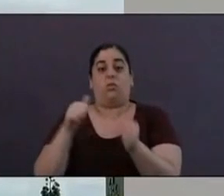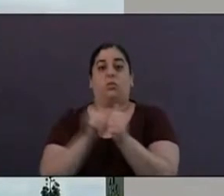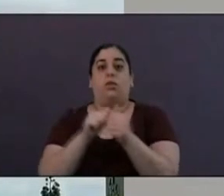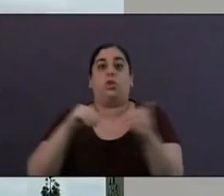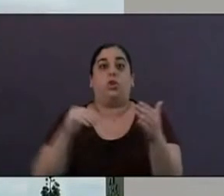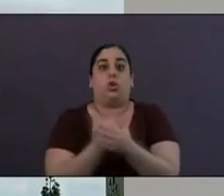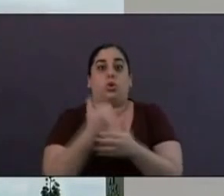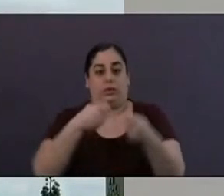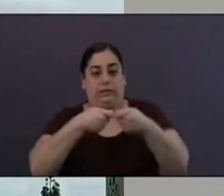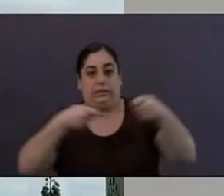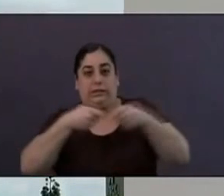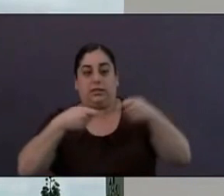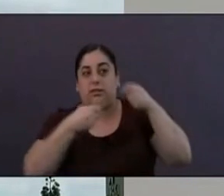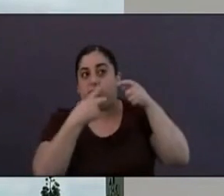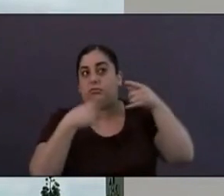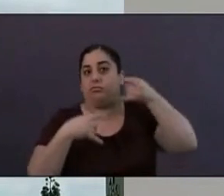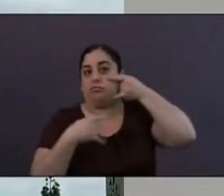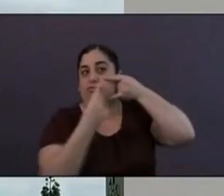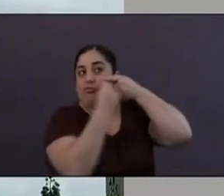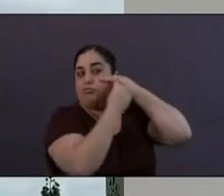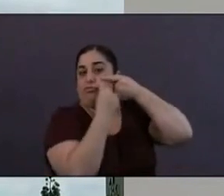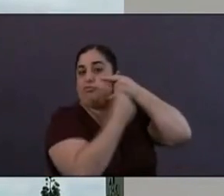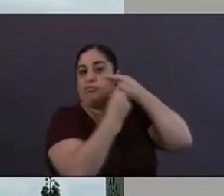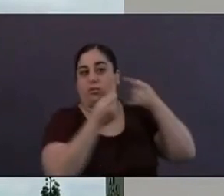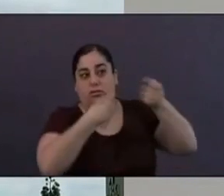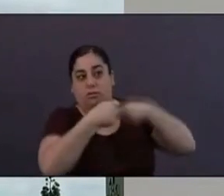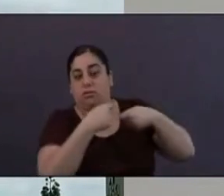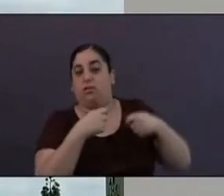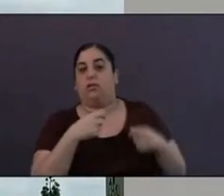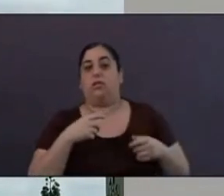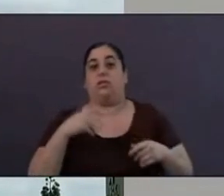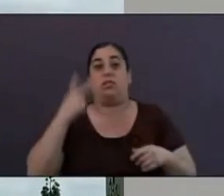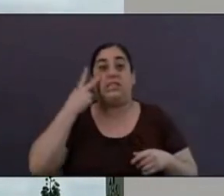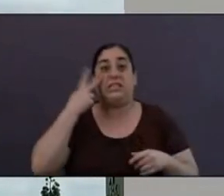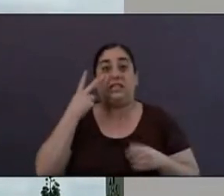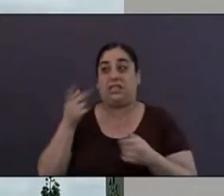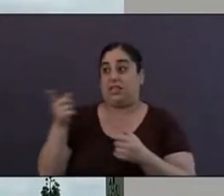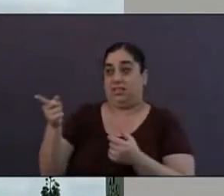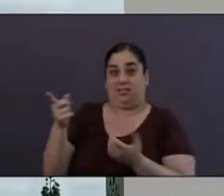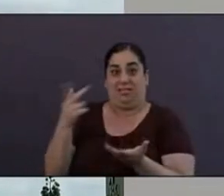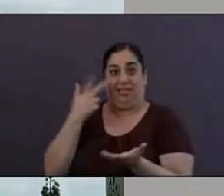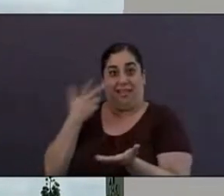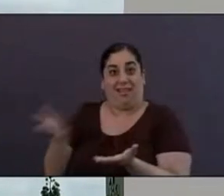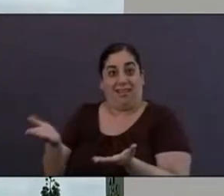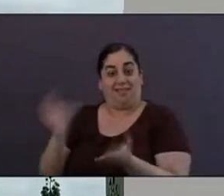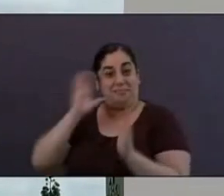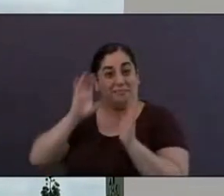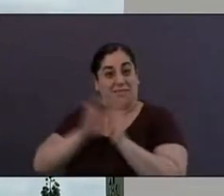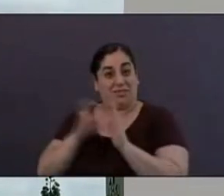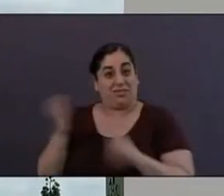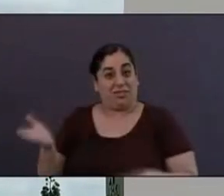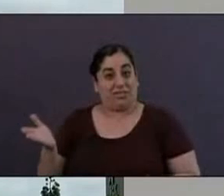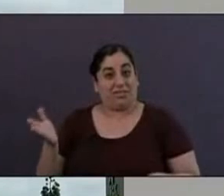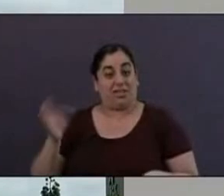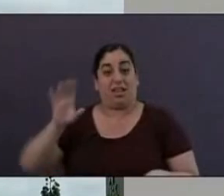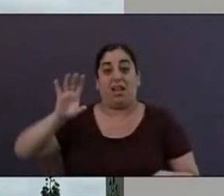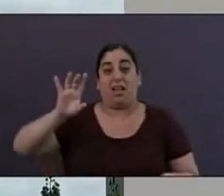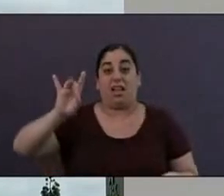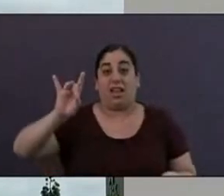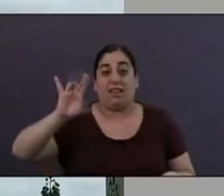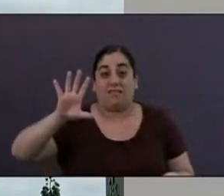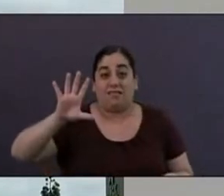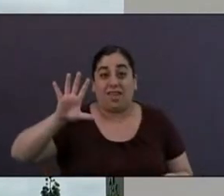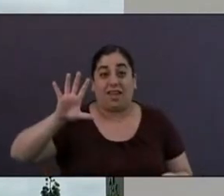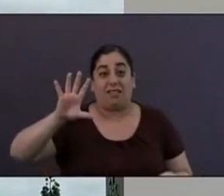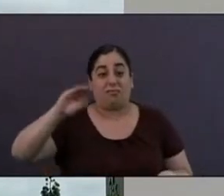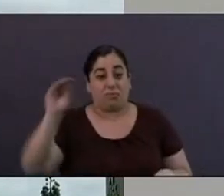you can see by some of the pictures, they are 85% of the way to their goal. I'll tell you, over 4,000